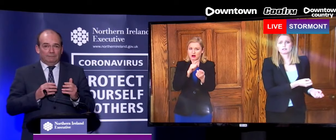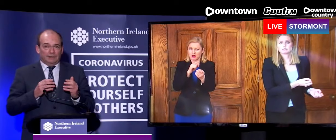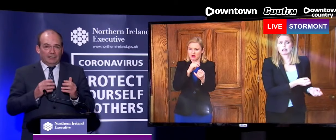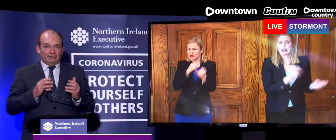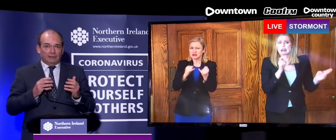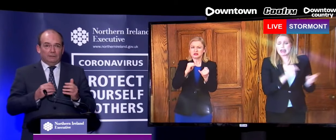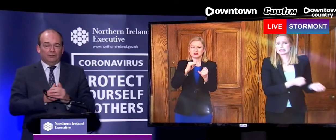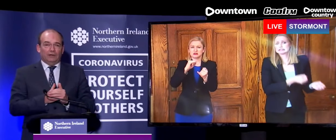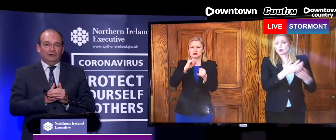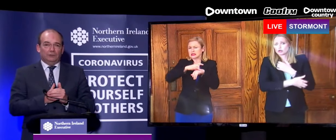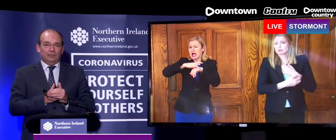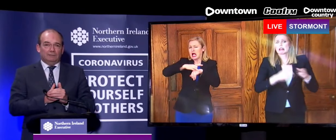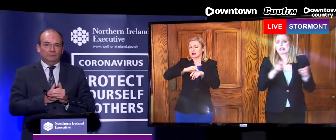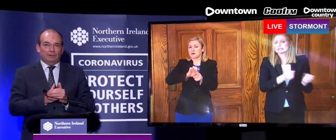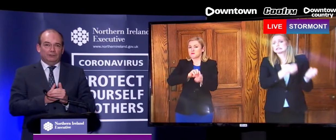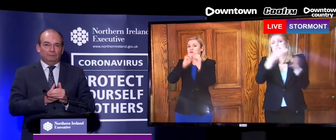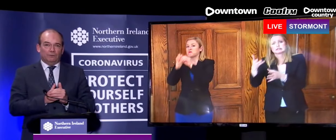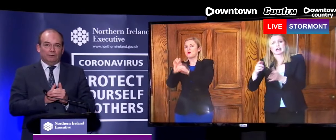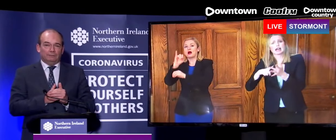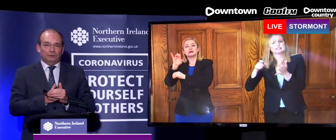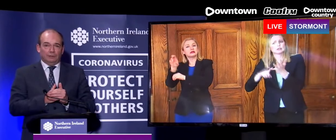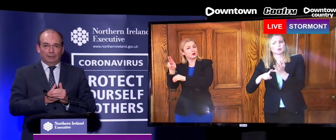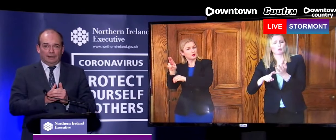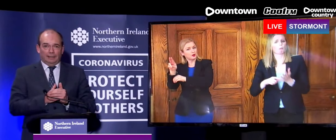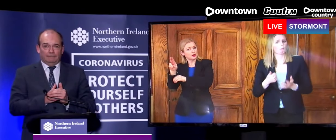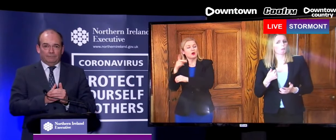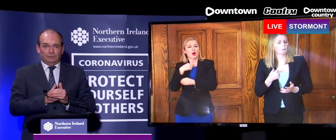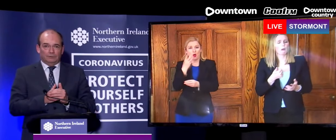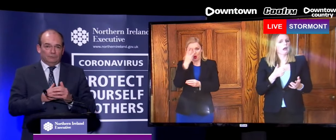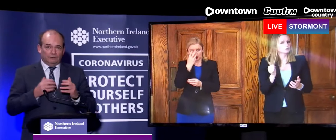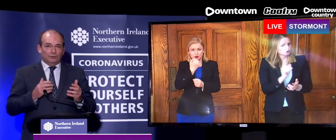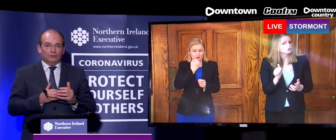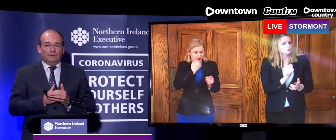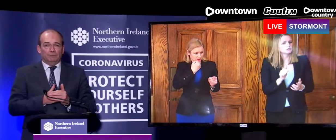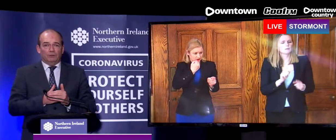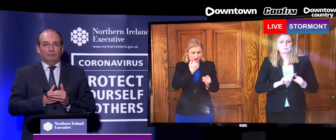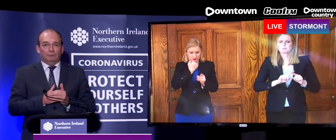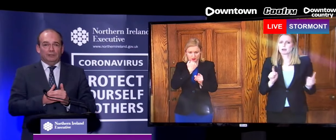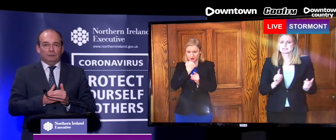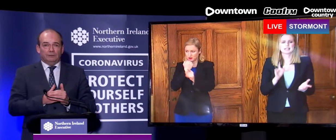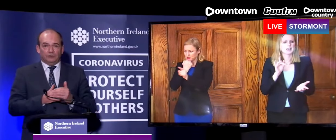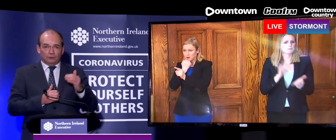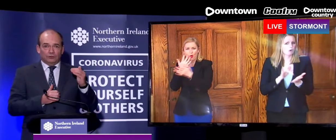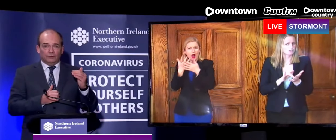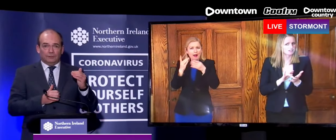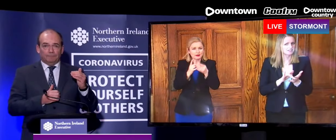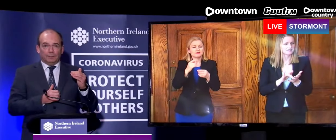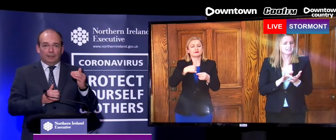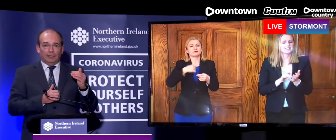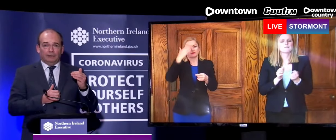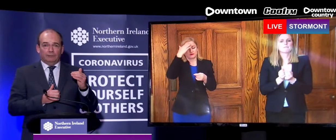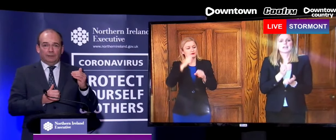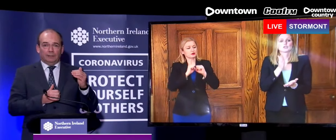The key thing that we're trying to achieve, as we mentioned before, and I'm sure, you know, your viewers will now be familiar with is to reduce